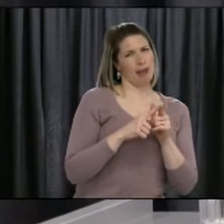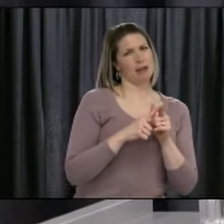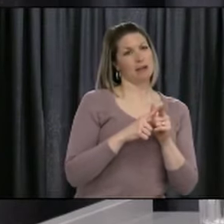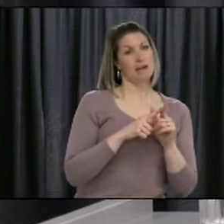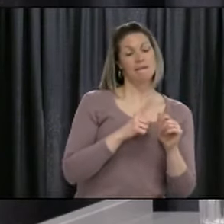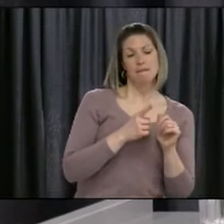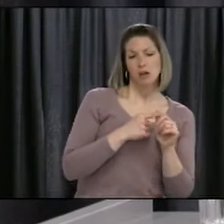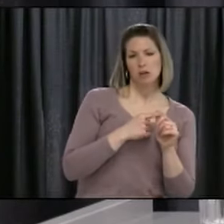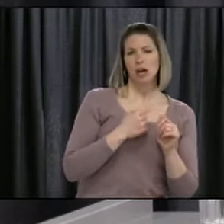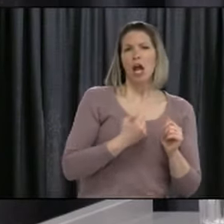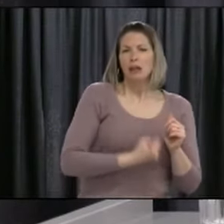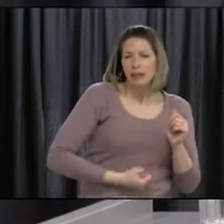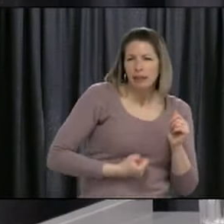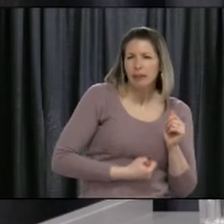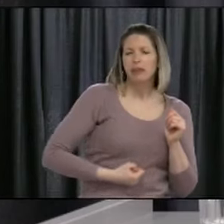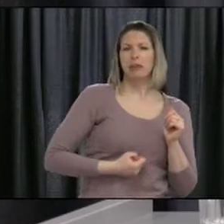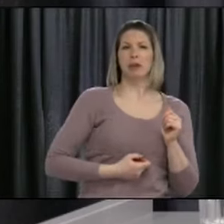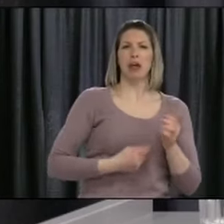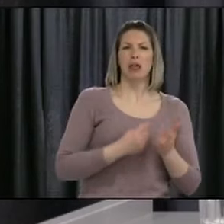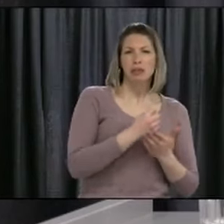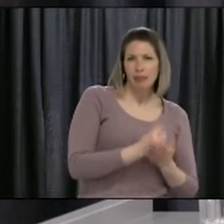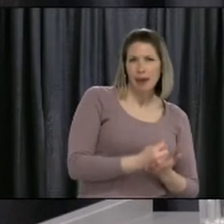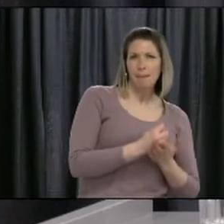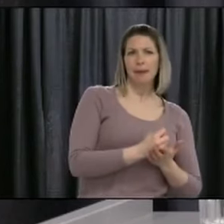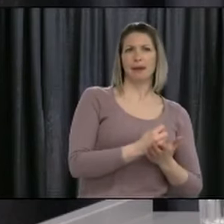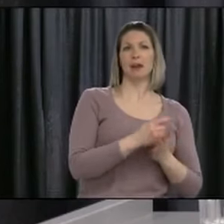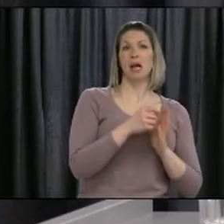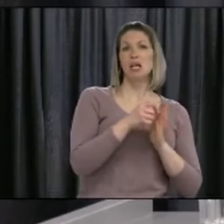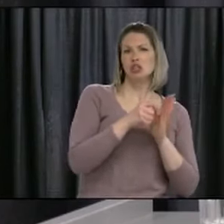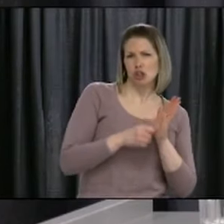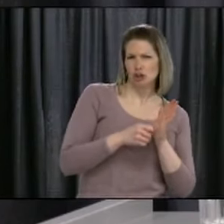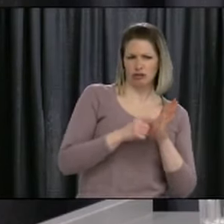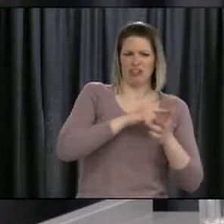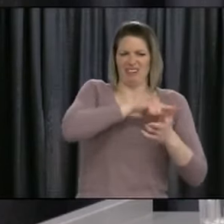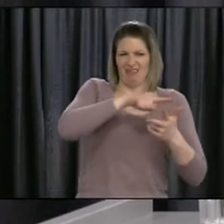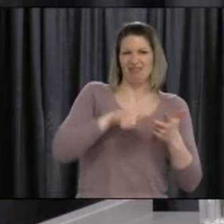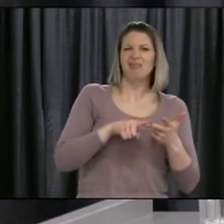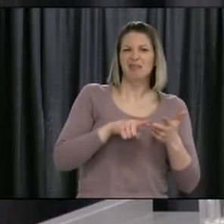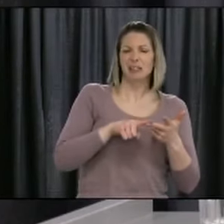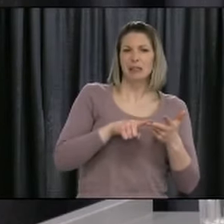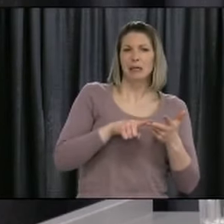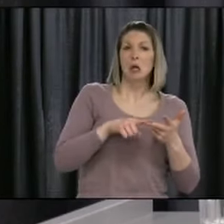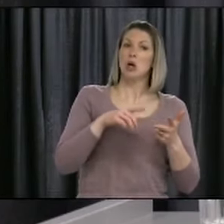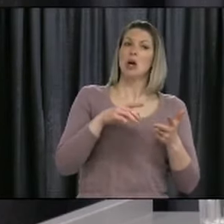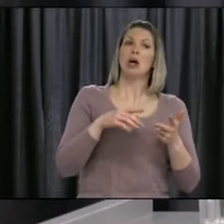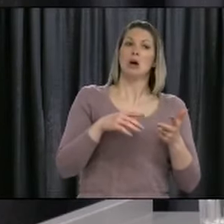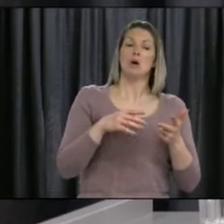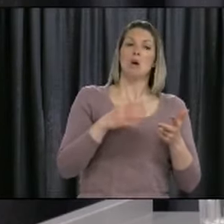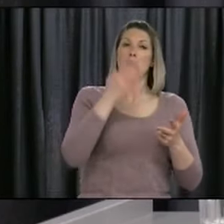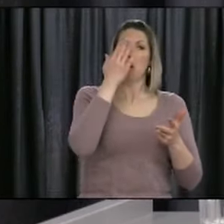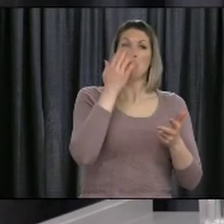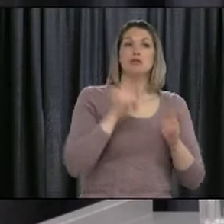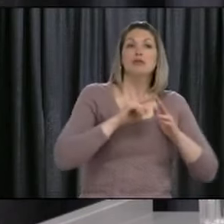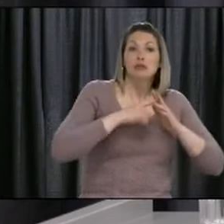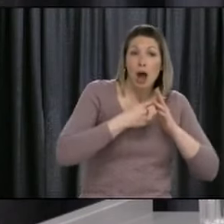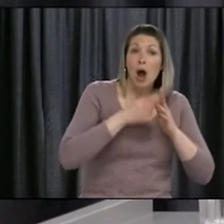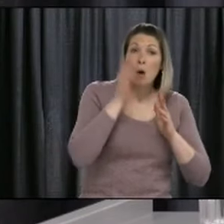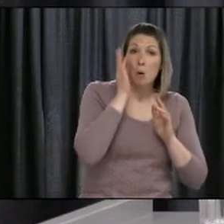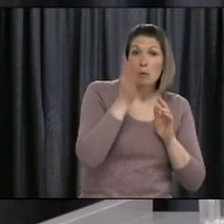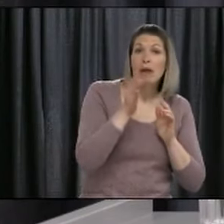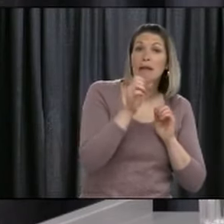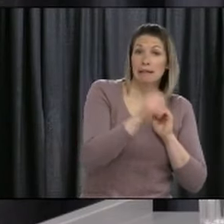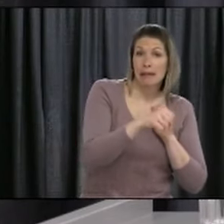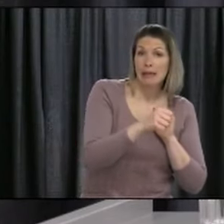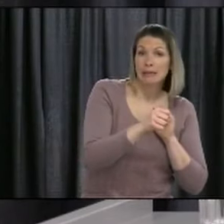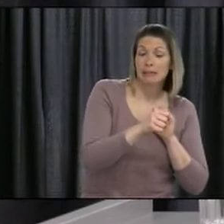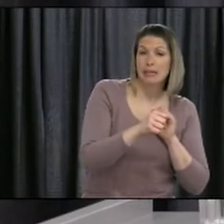diagnostic and therapeutic, surgical, that will not put a great demand on beds and certainly minimize any